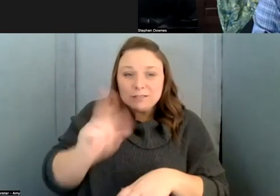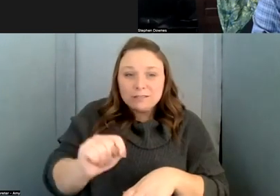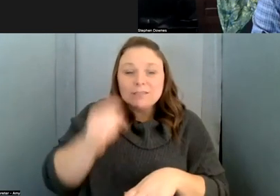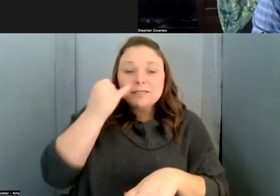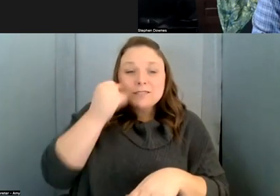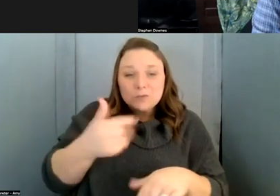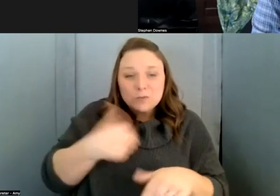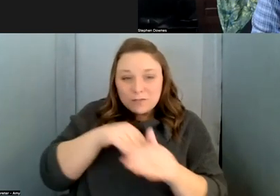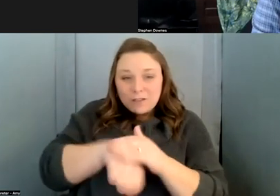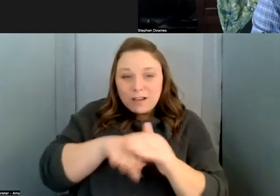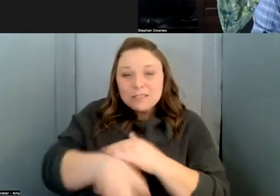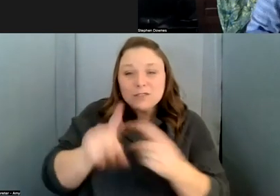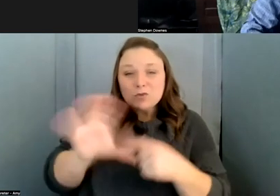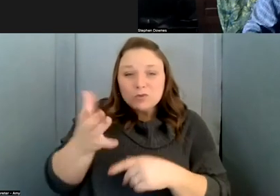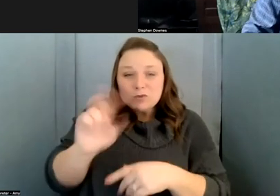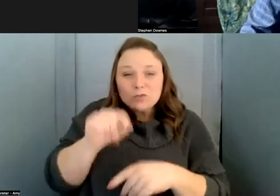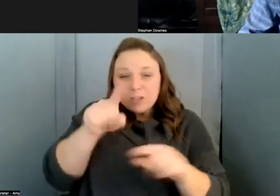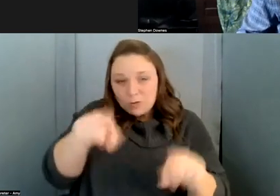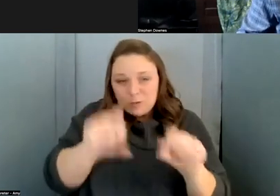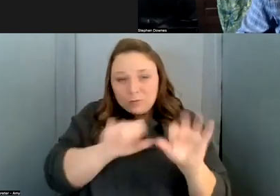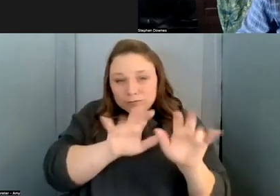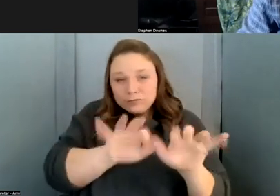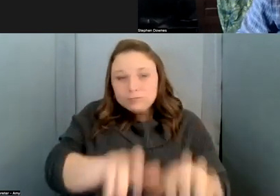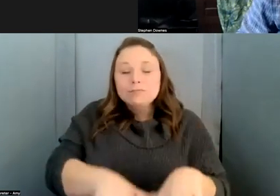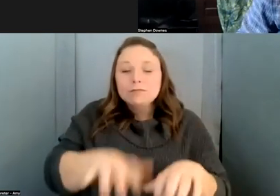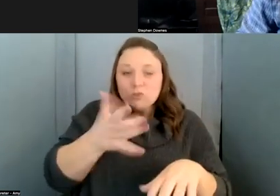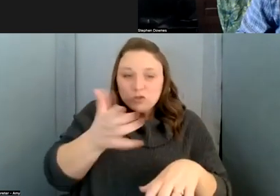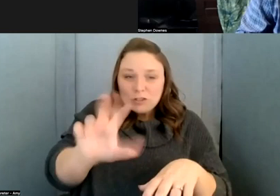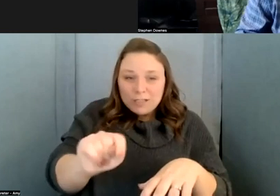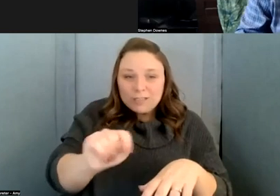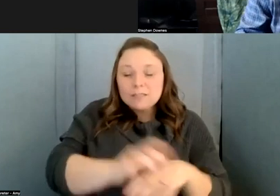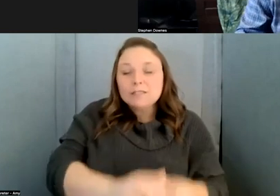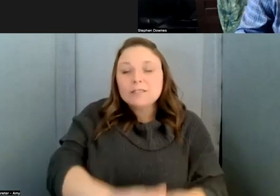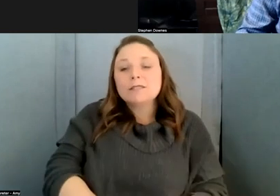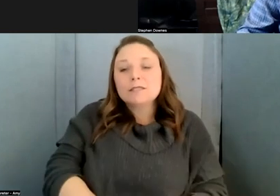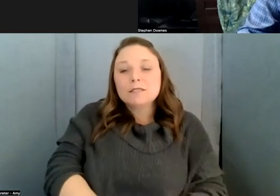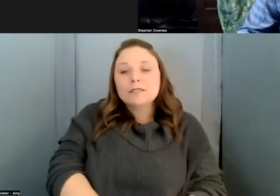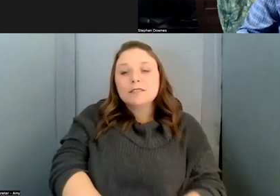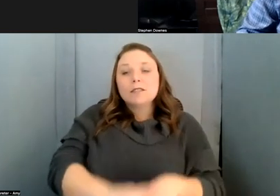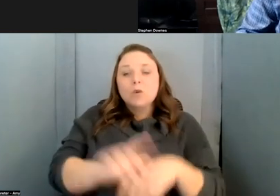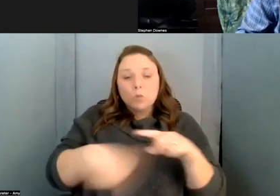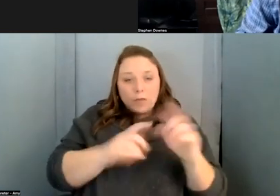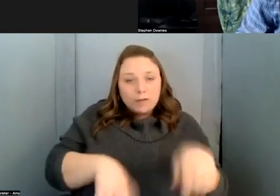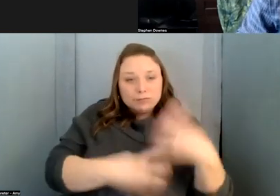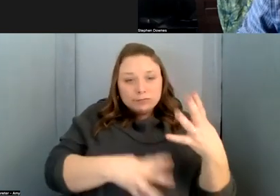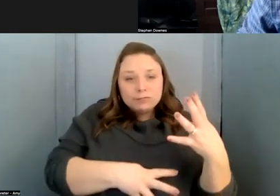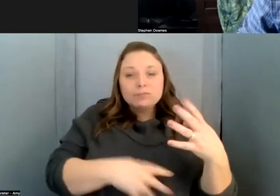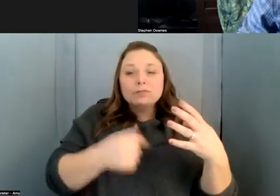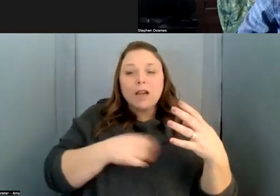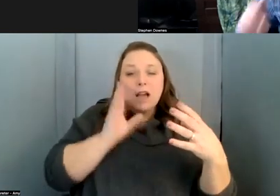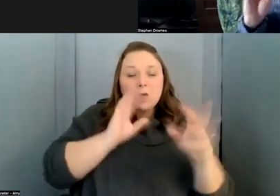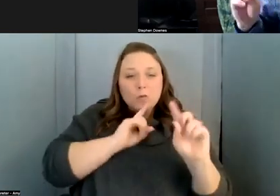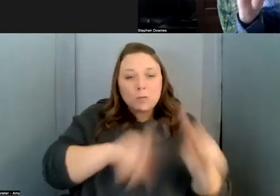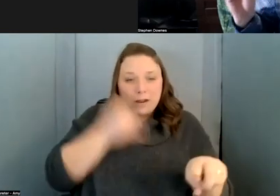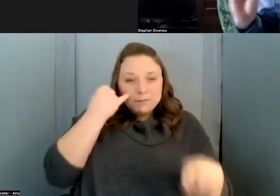uh feel free to chat and uh you know as they come up uh i will reply to them